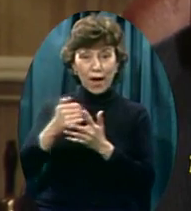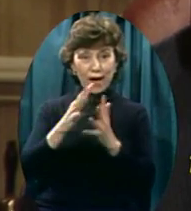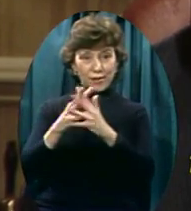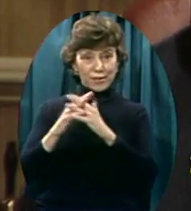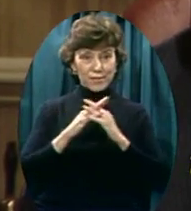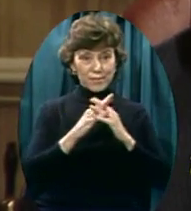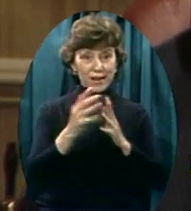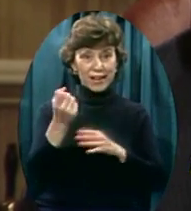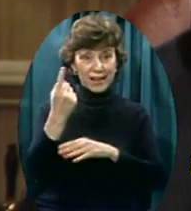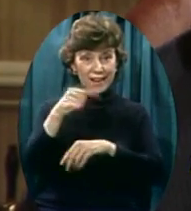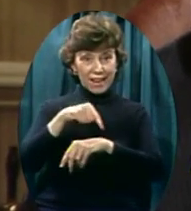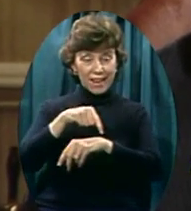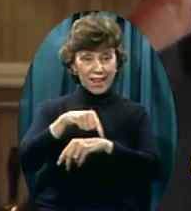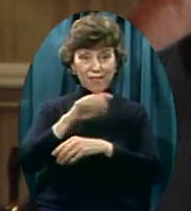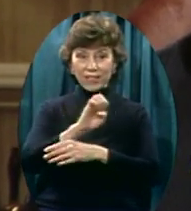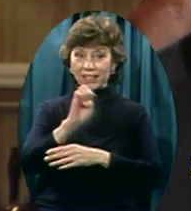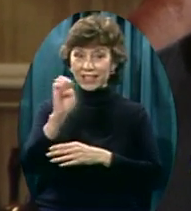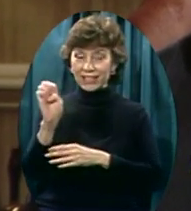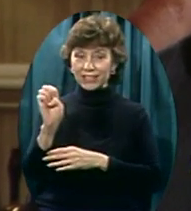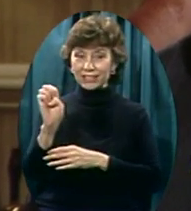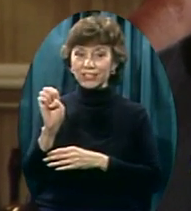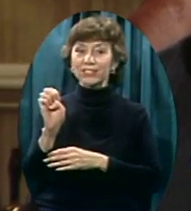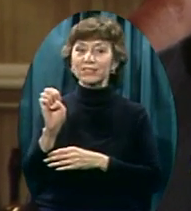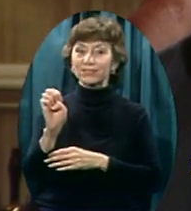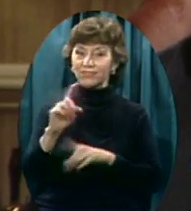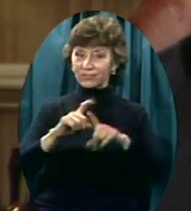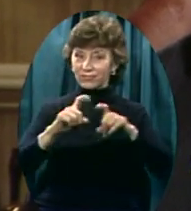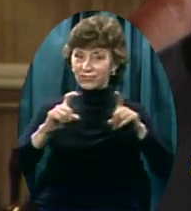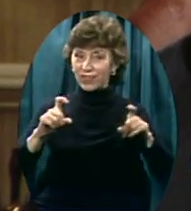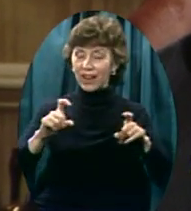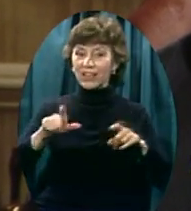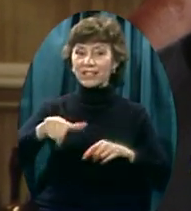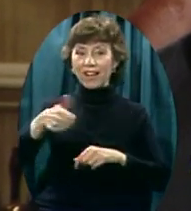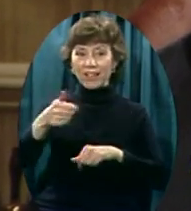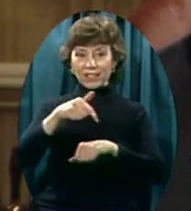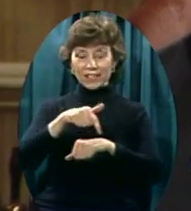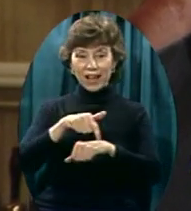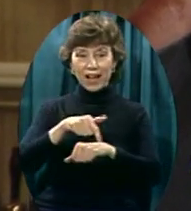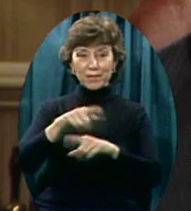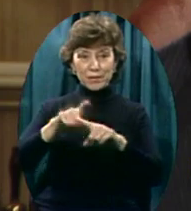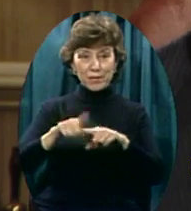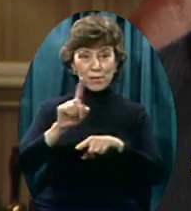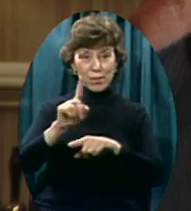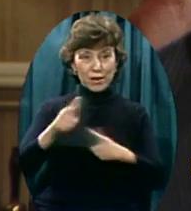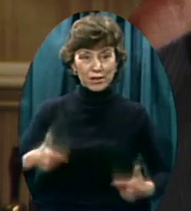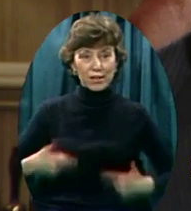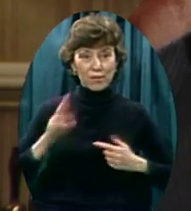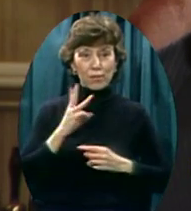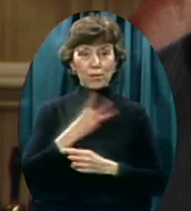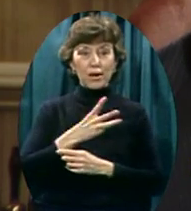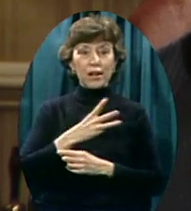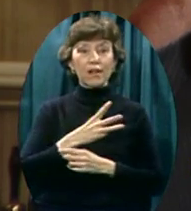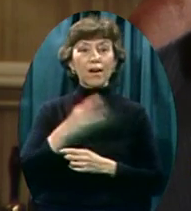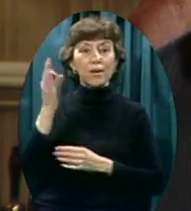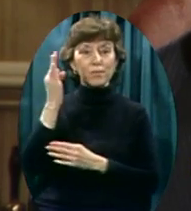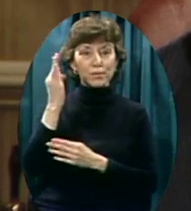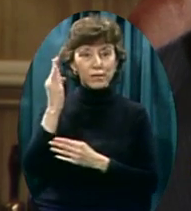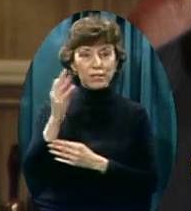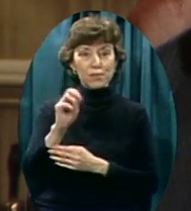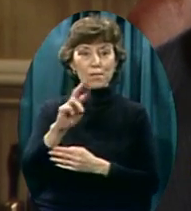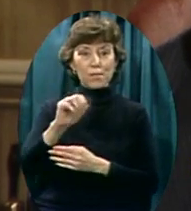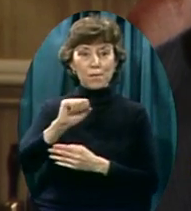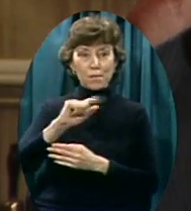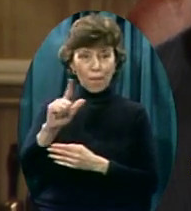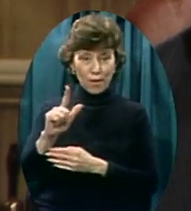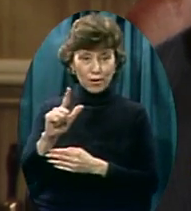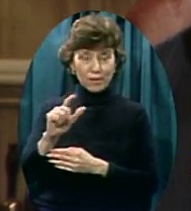Eastern 10, 9, and 8 At the various time zones We're doing a spiritual And moral State of the Union address There'll be no